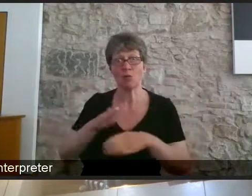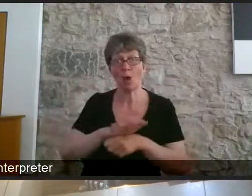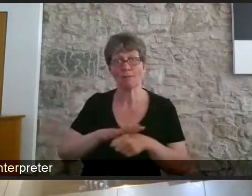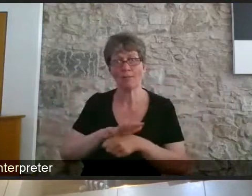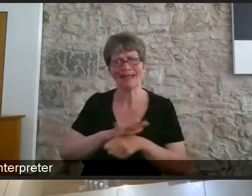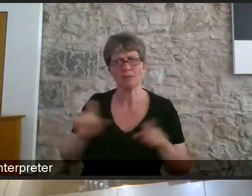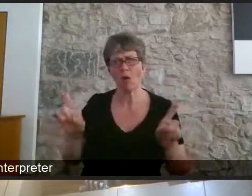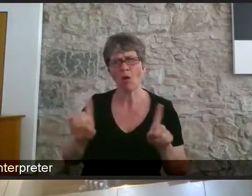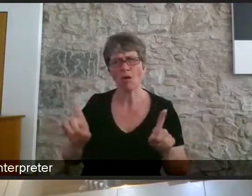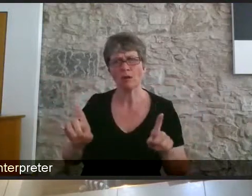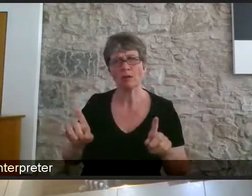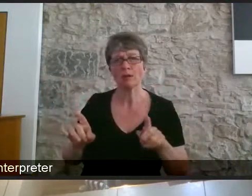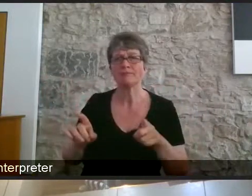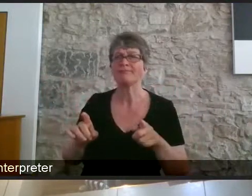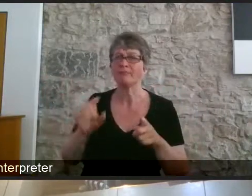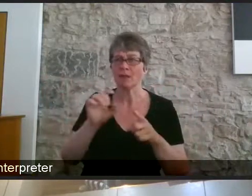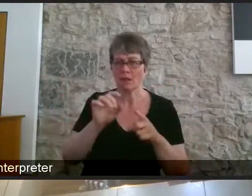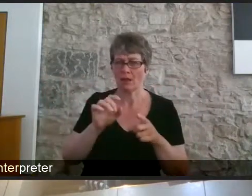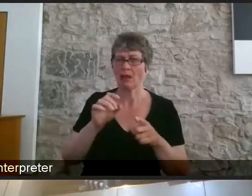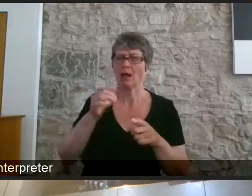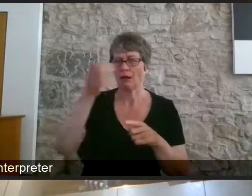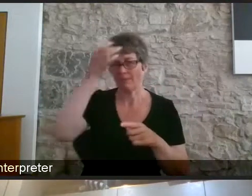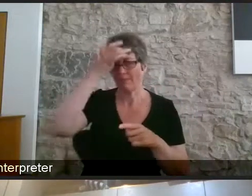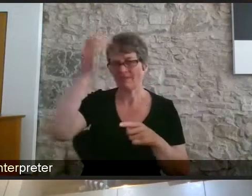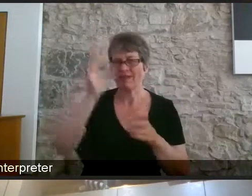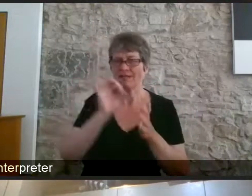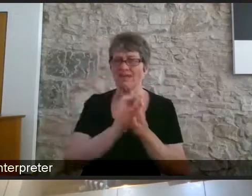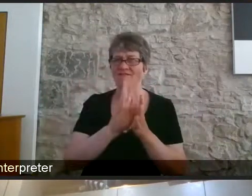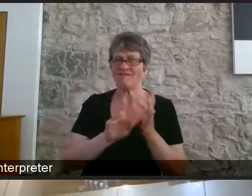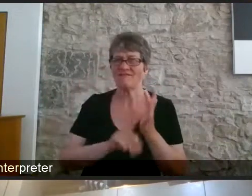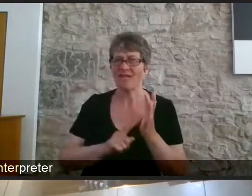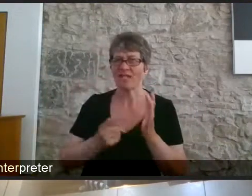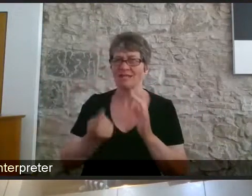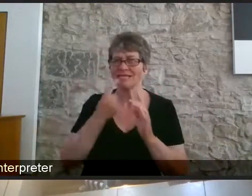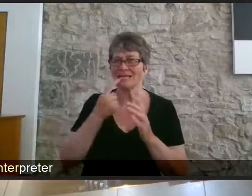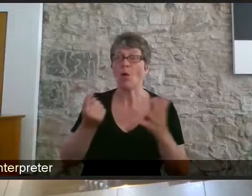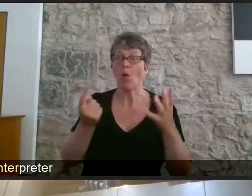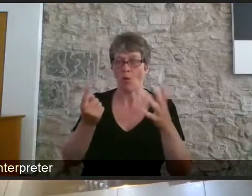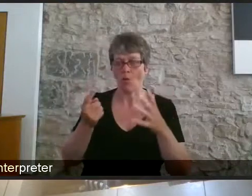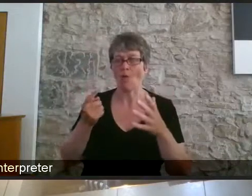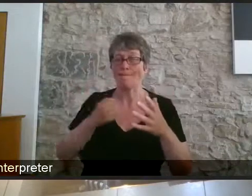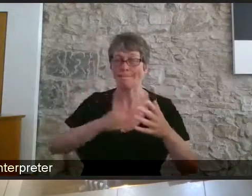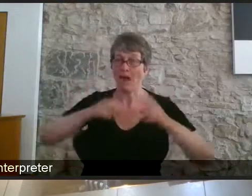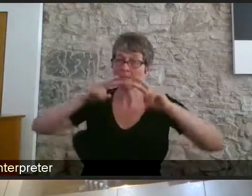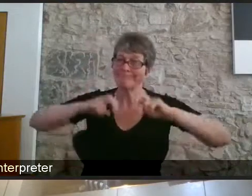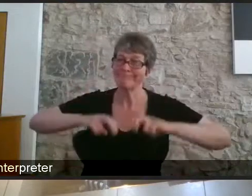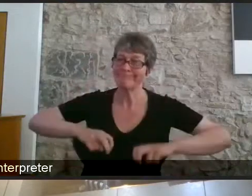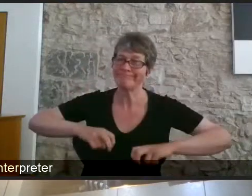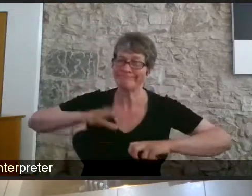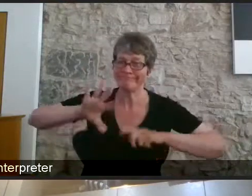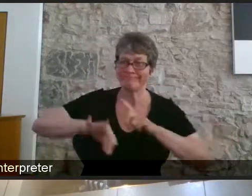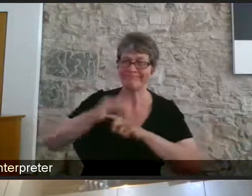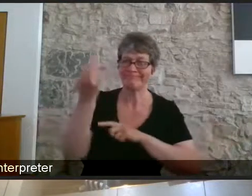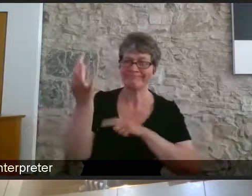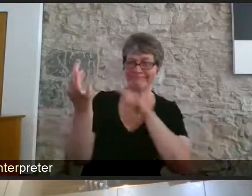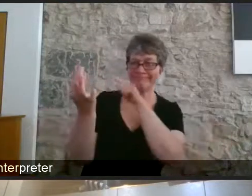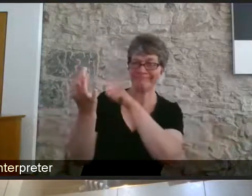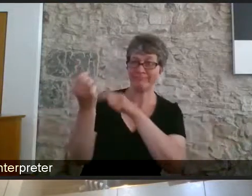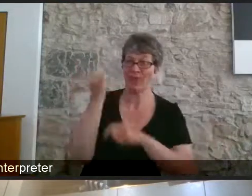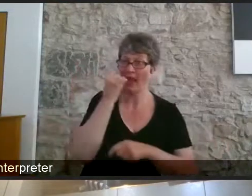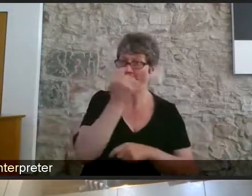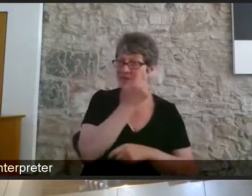- One important piece of evidence that comes out of my extensive studies is the fact that where